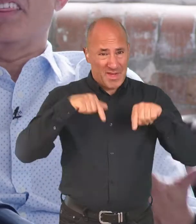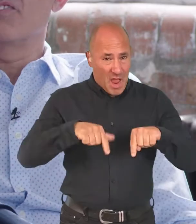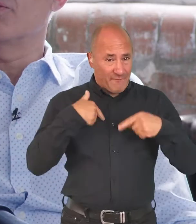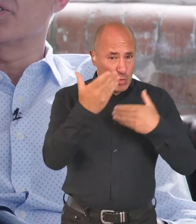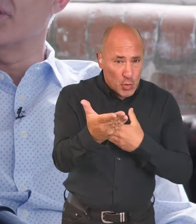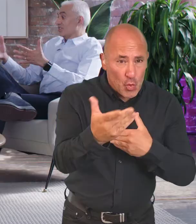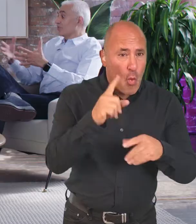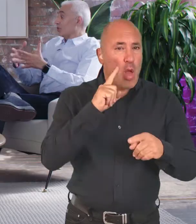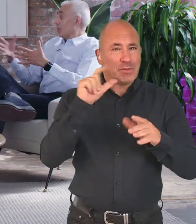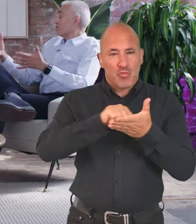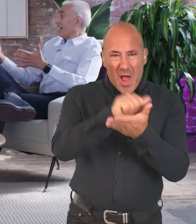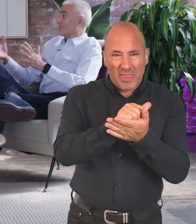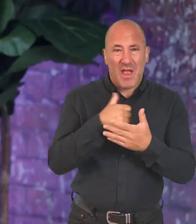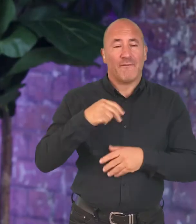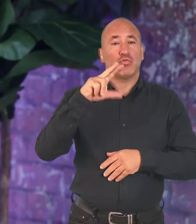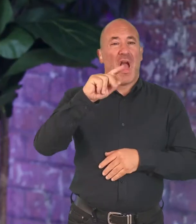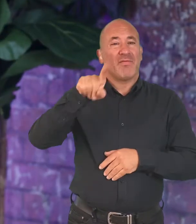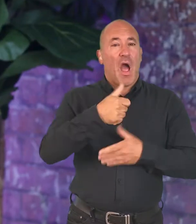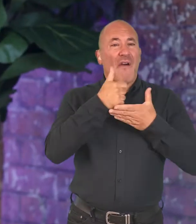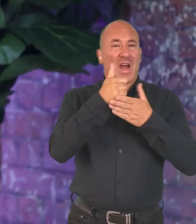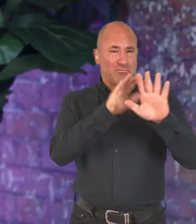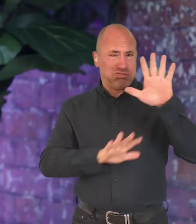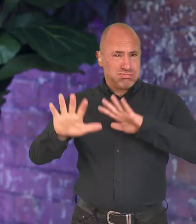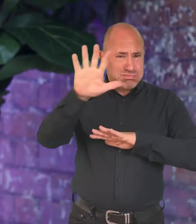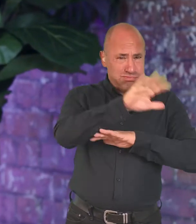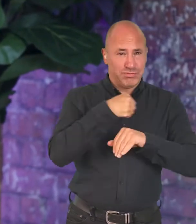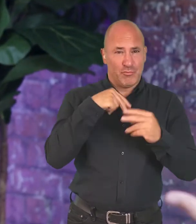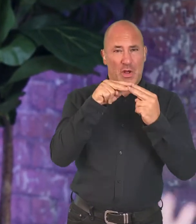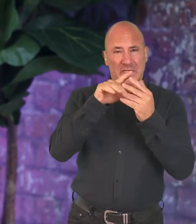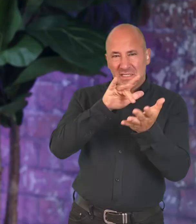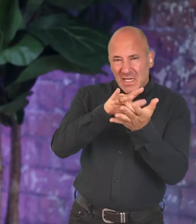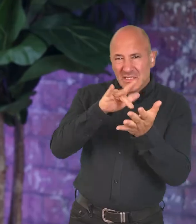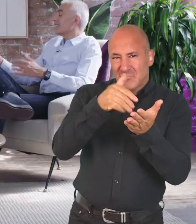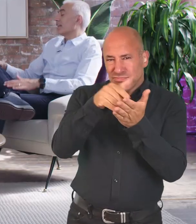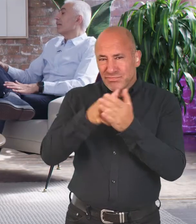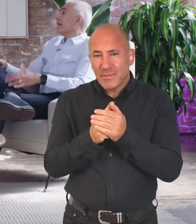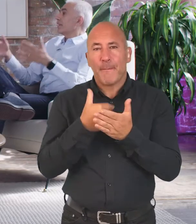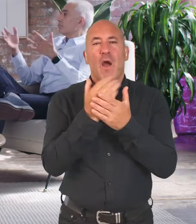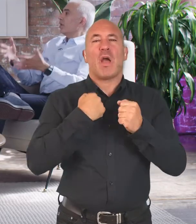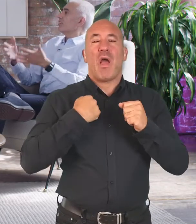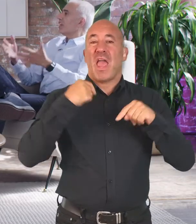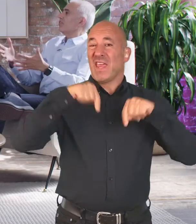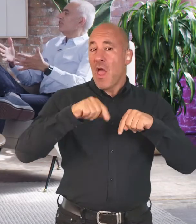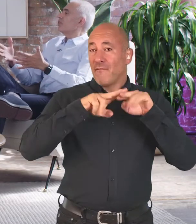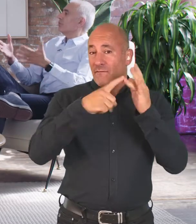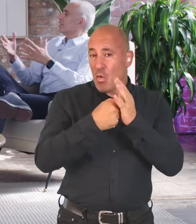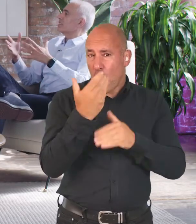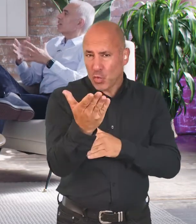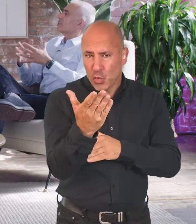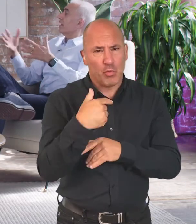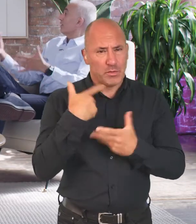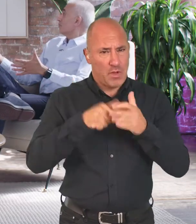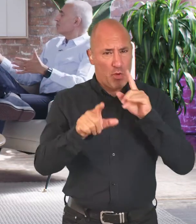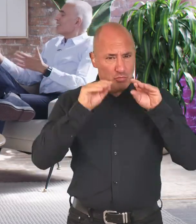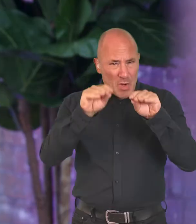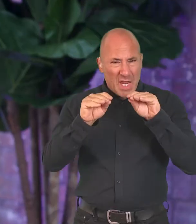do the right thing for you. We've got 12,000 advisers across the country in our contact centres and retail. And as part of Here For You, we're going to